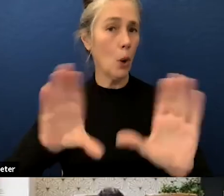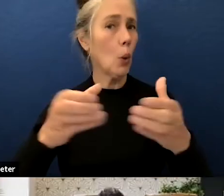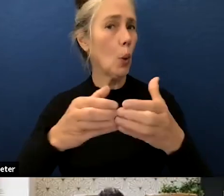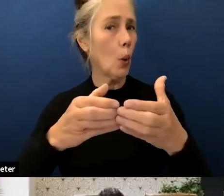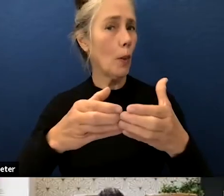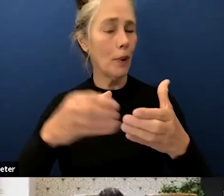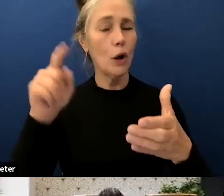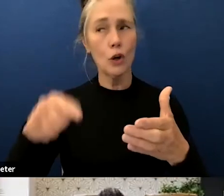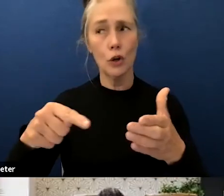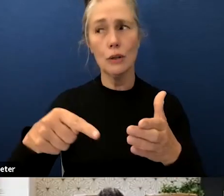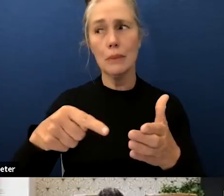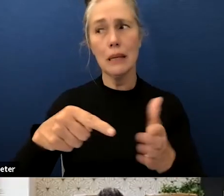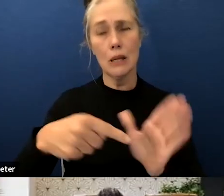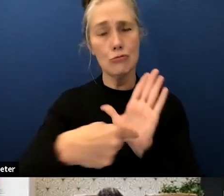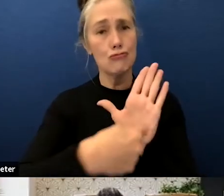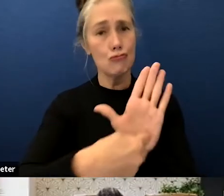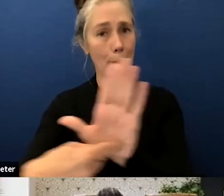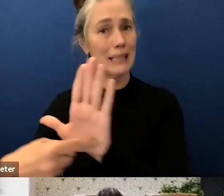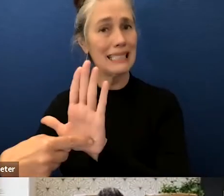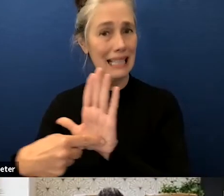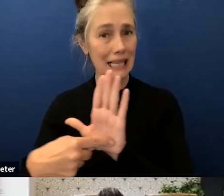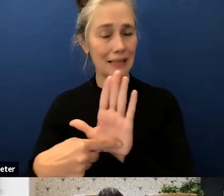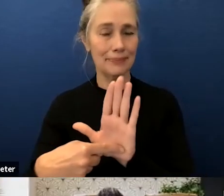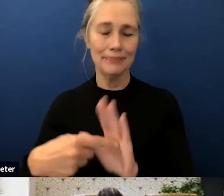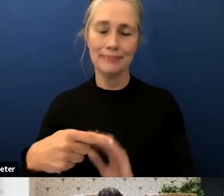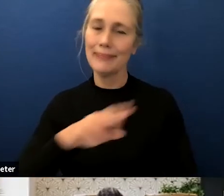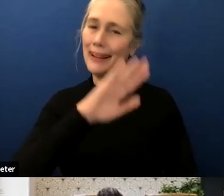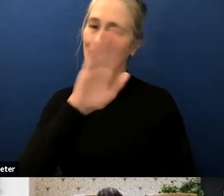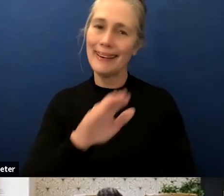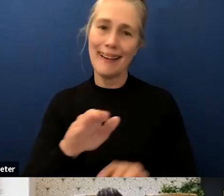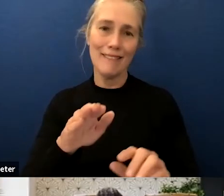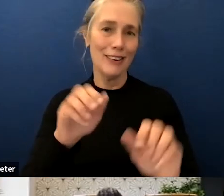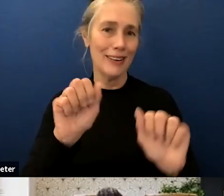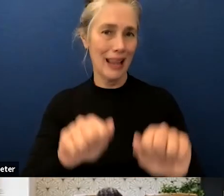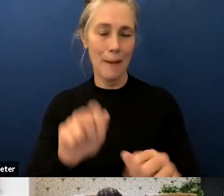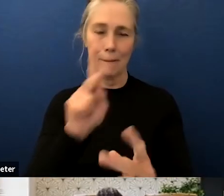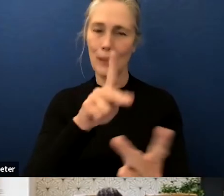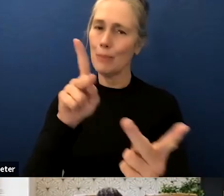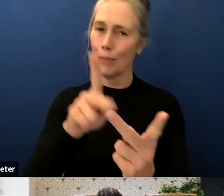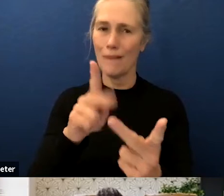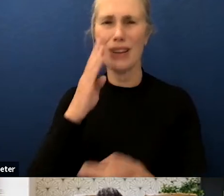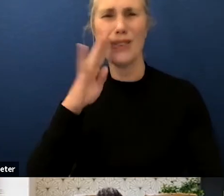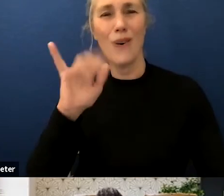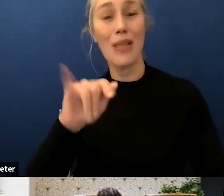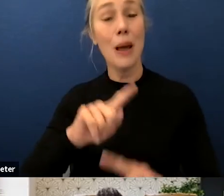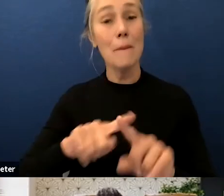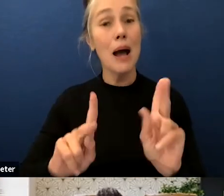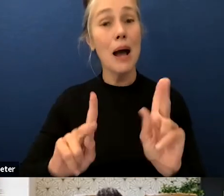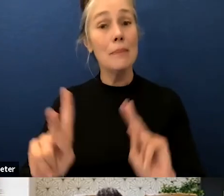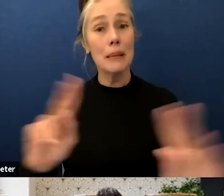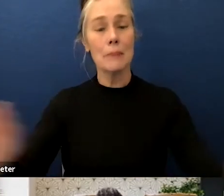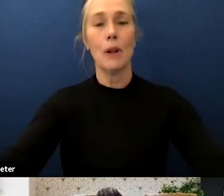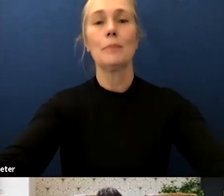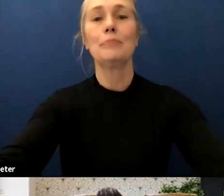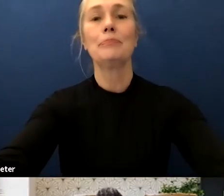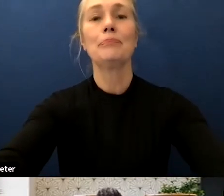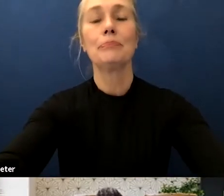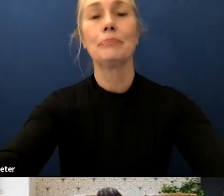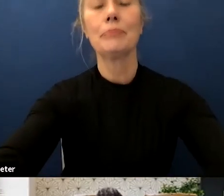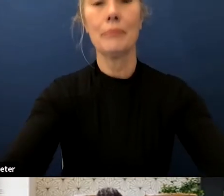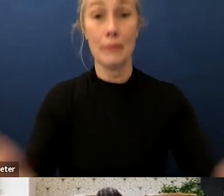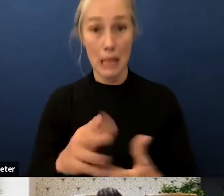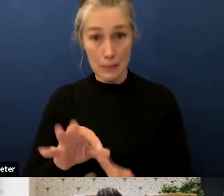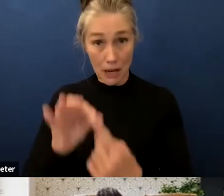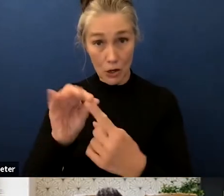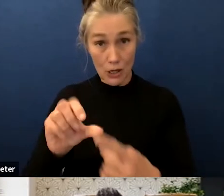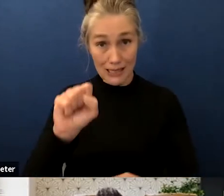um obviously it can't be perfect but if we're thinking like people i mean especially in santa barbara